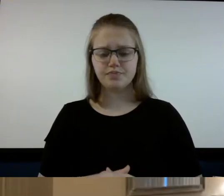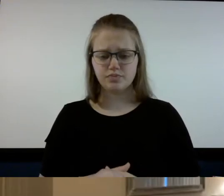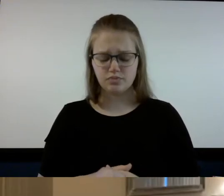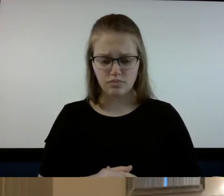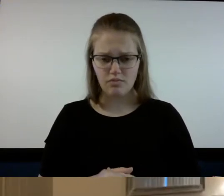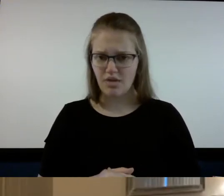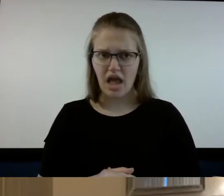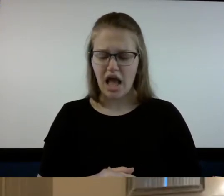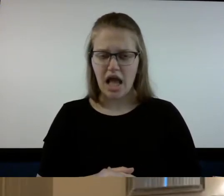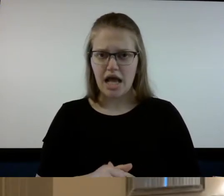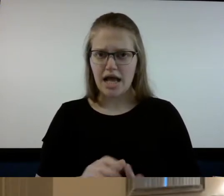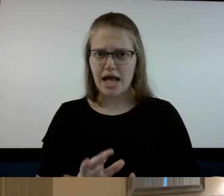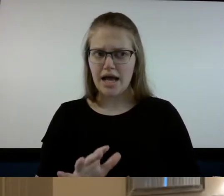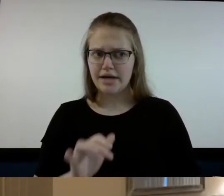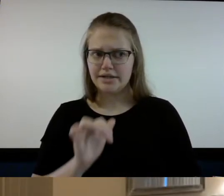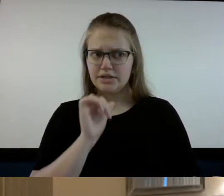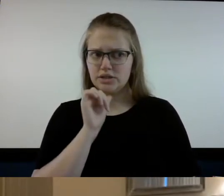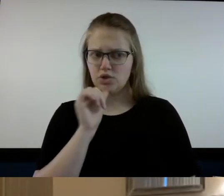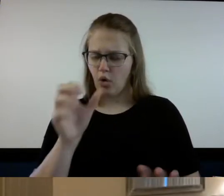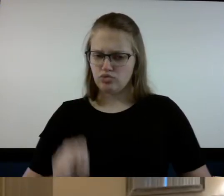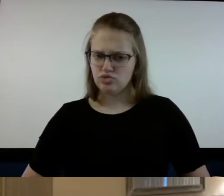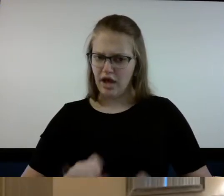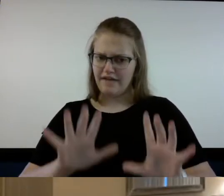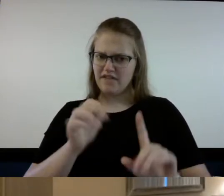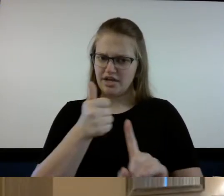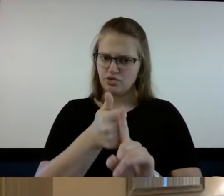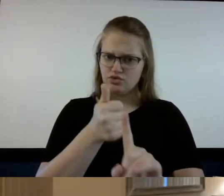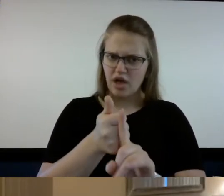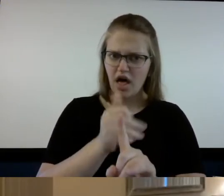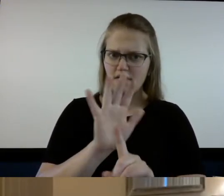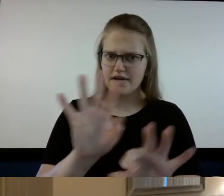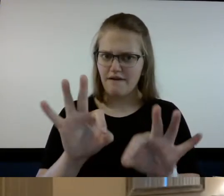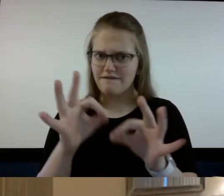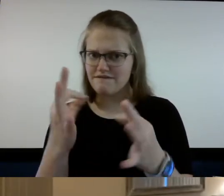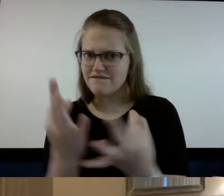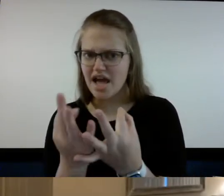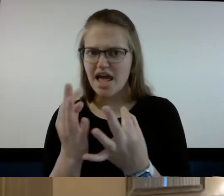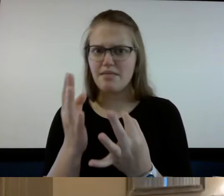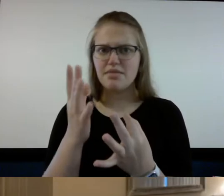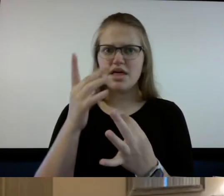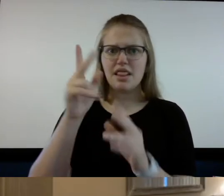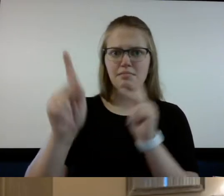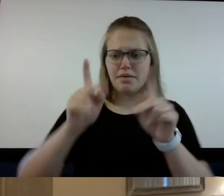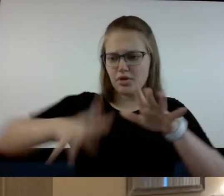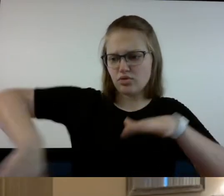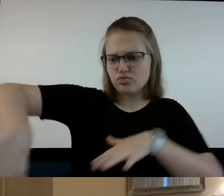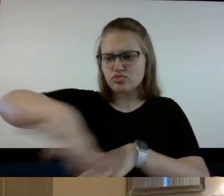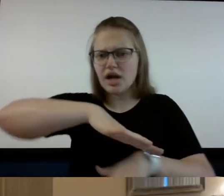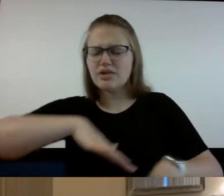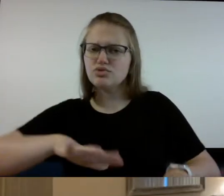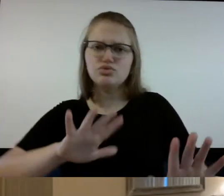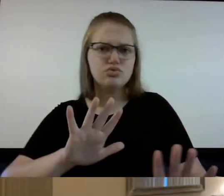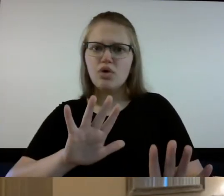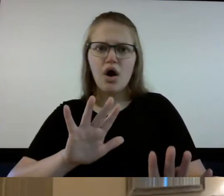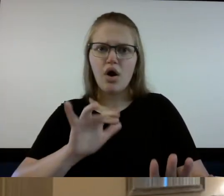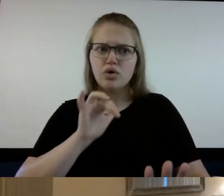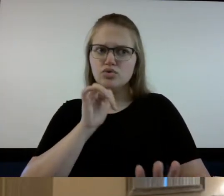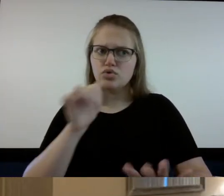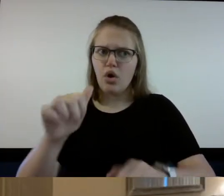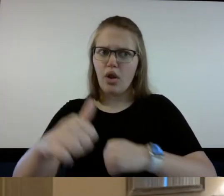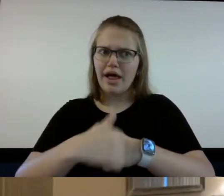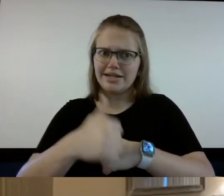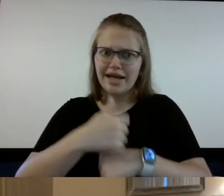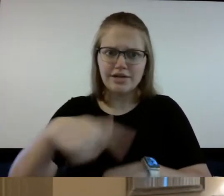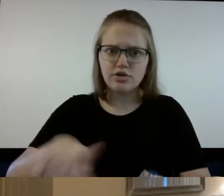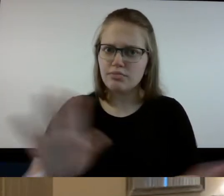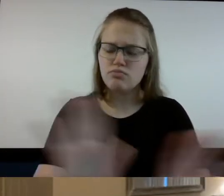don't put don't put don't your your loved ones in don't put your neighbors don't put anybody in in their